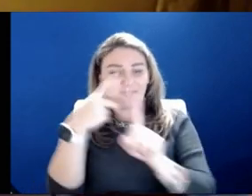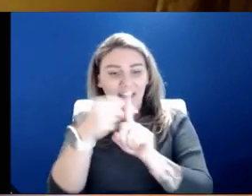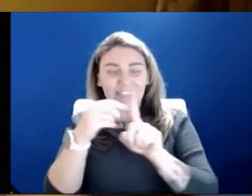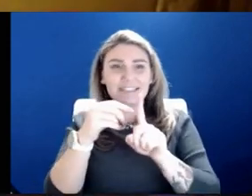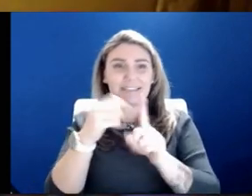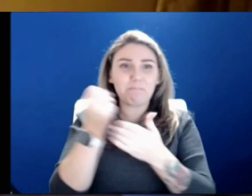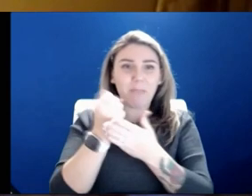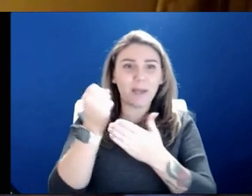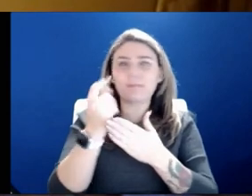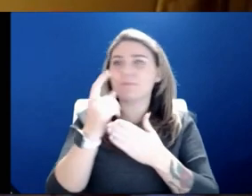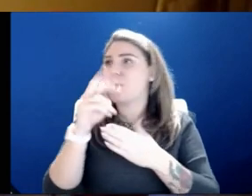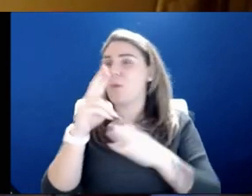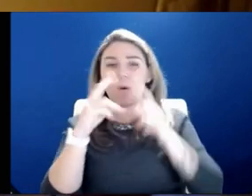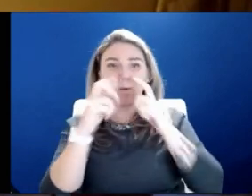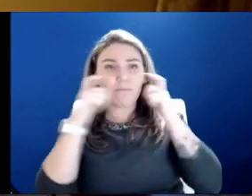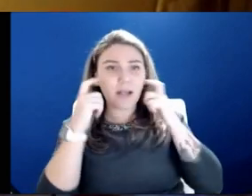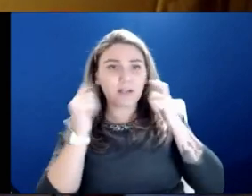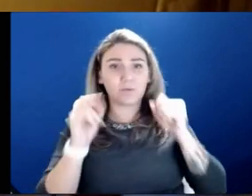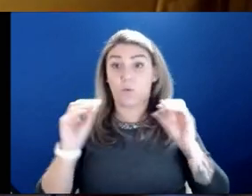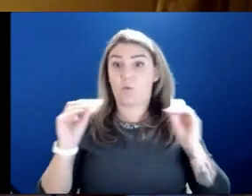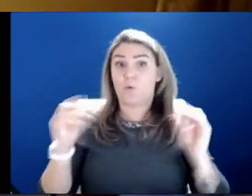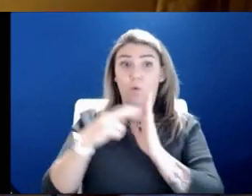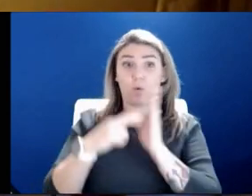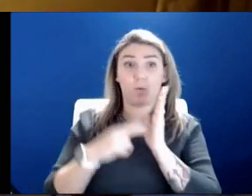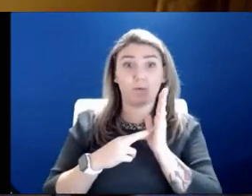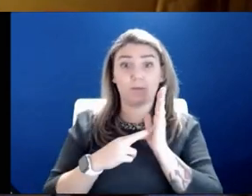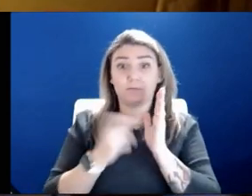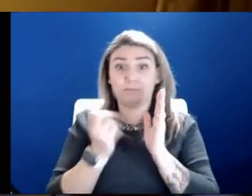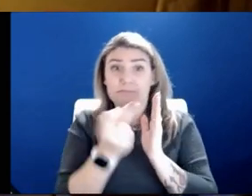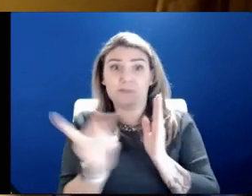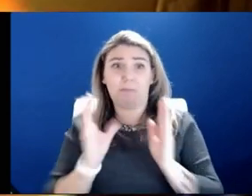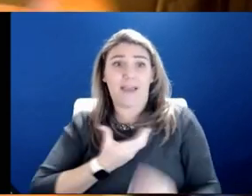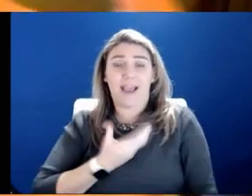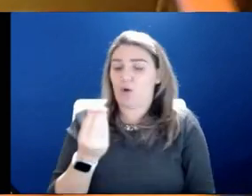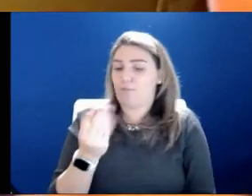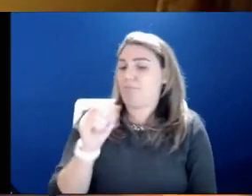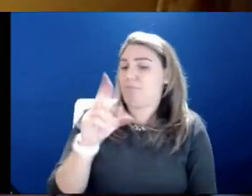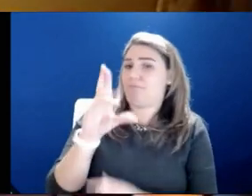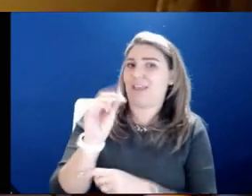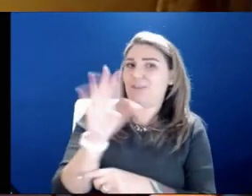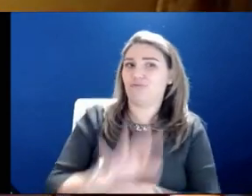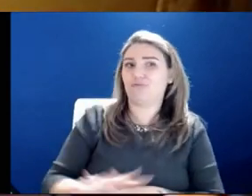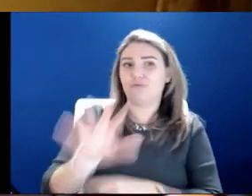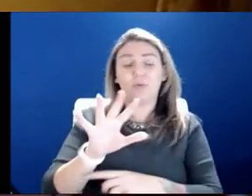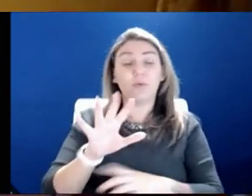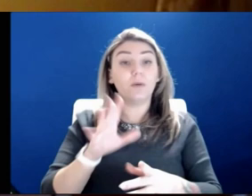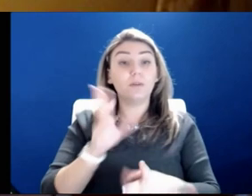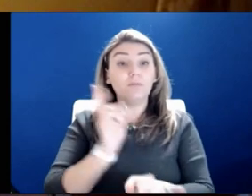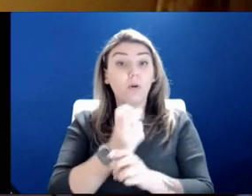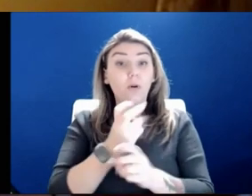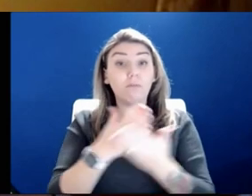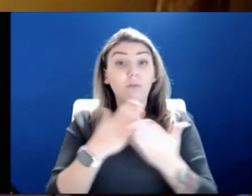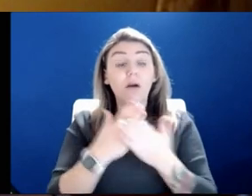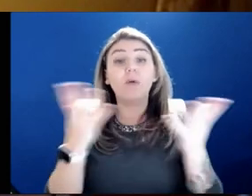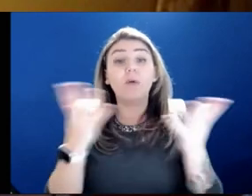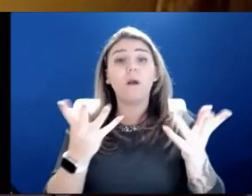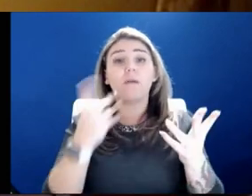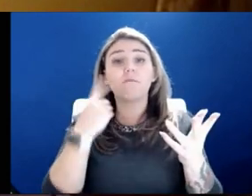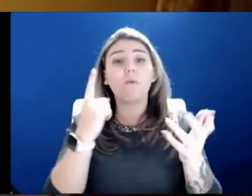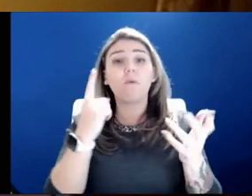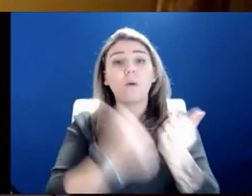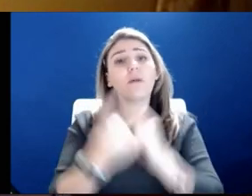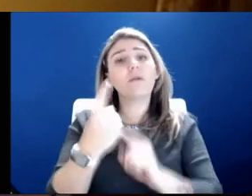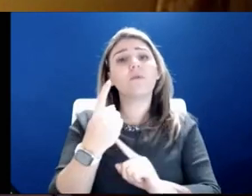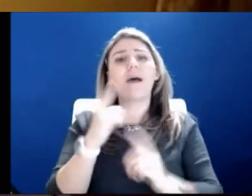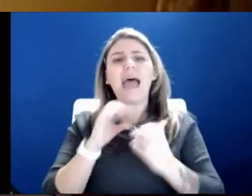or you're a city that has no rules like some in our metro area. And the hardest part right now for all of us is how